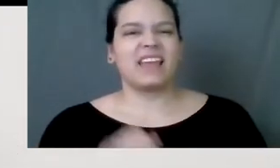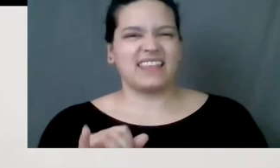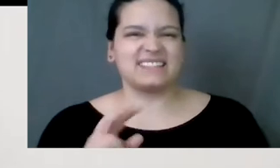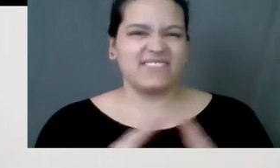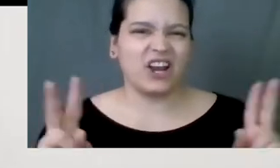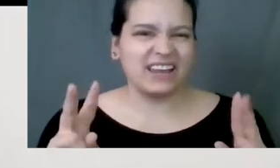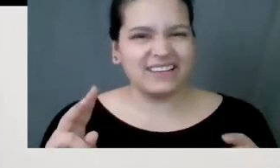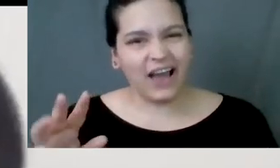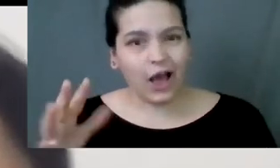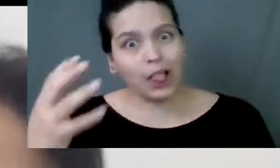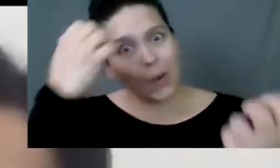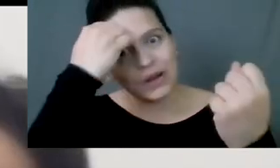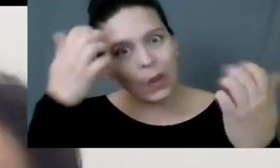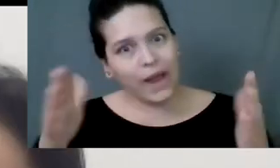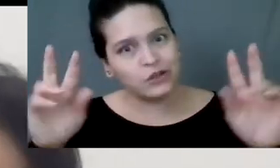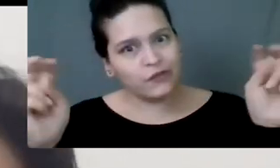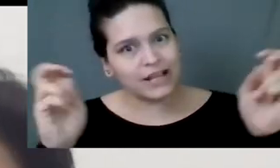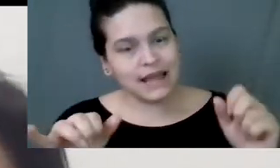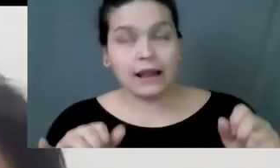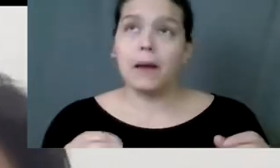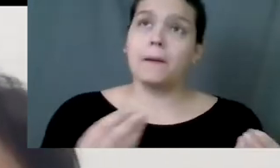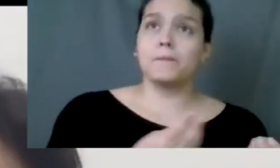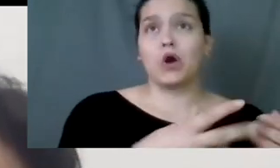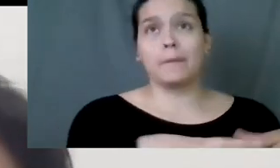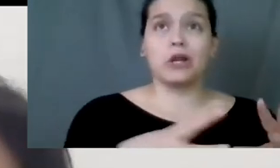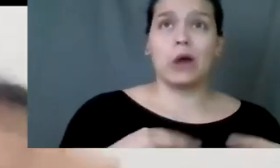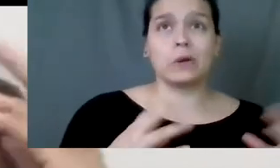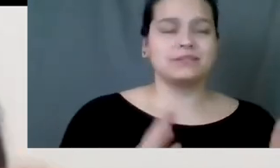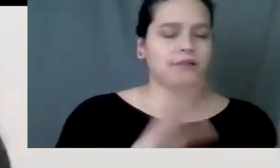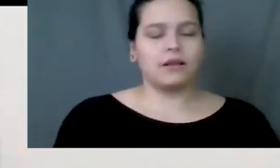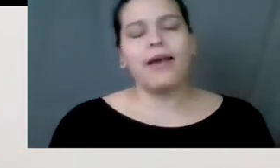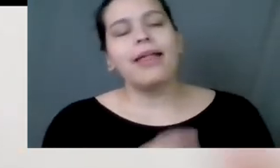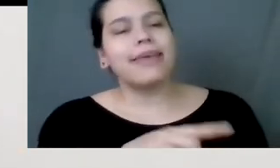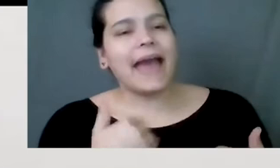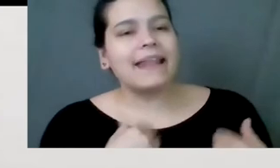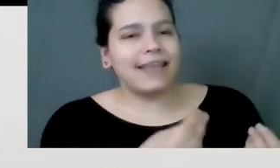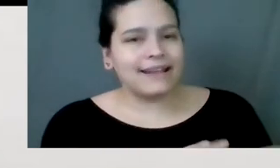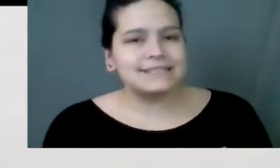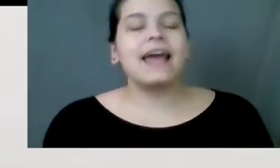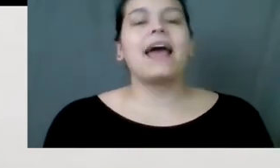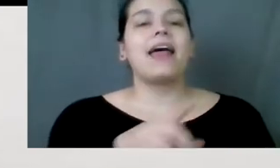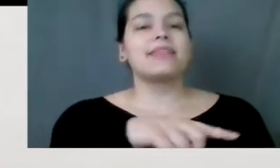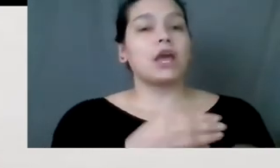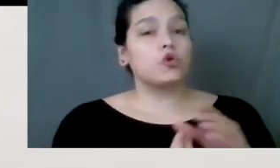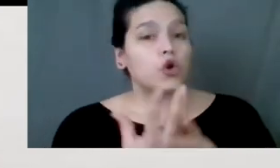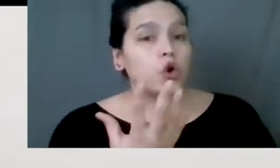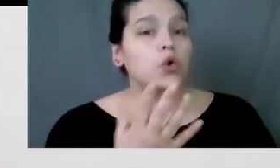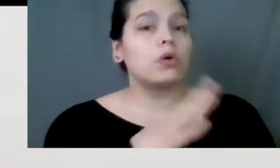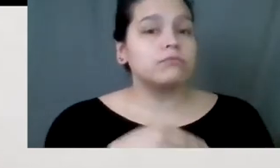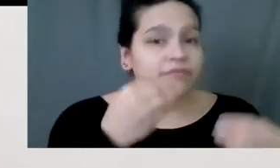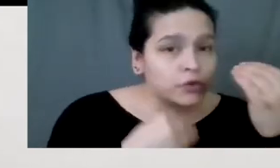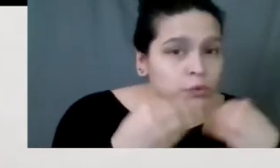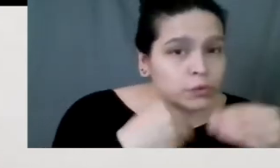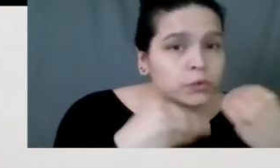That is a very colonial way of putting it. But they had their lands, they grew their